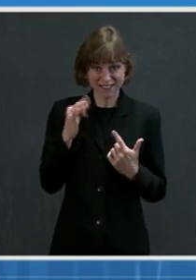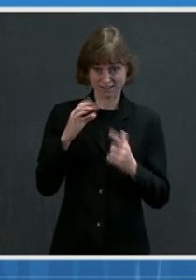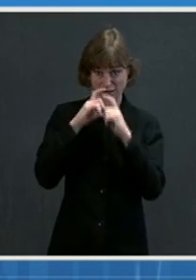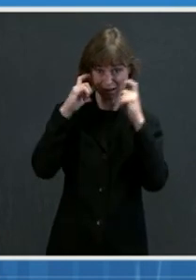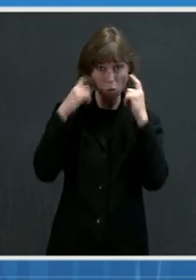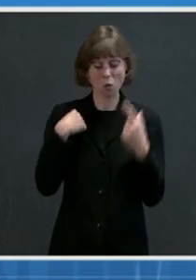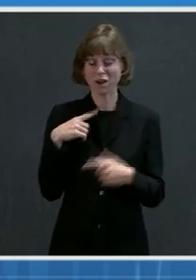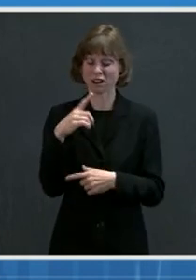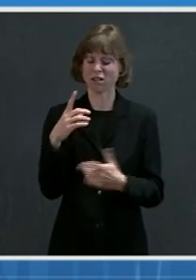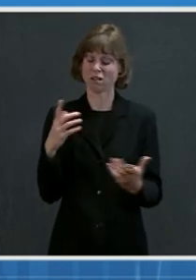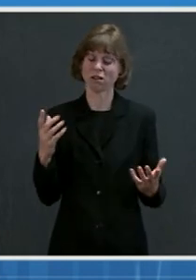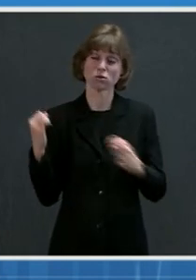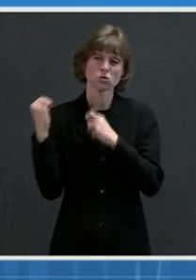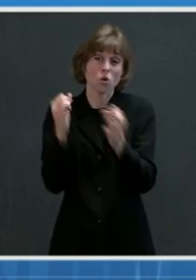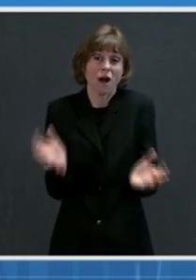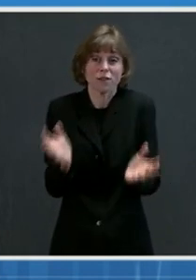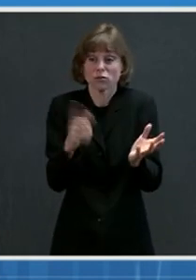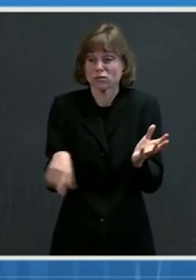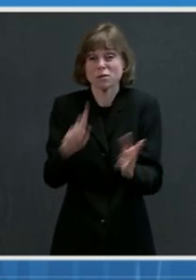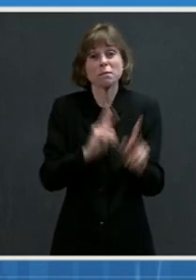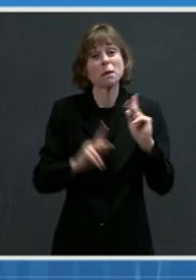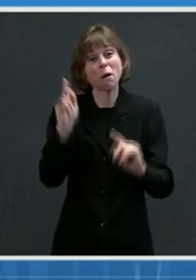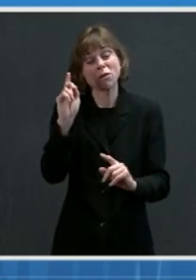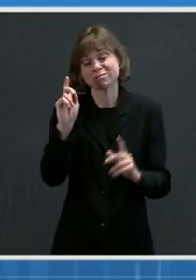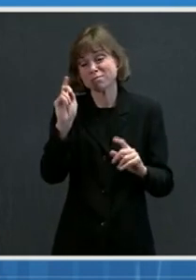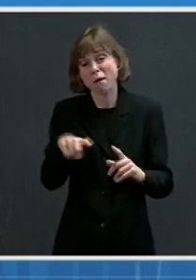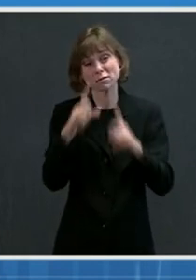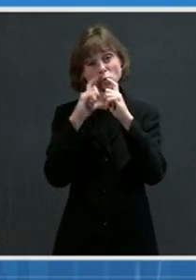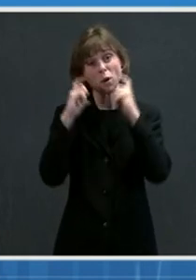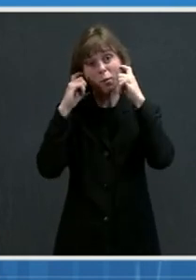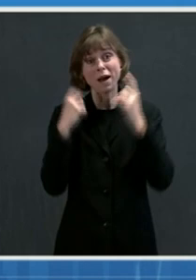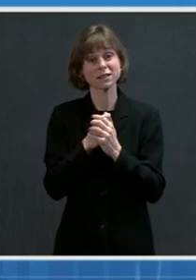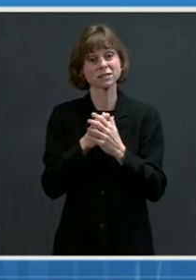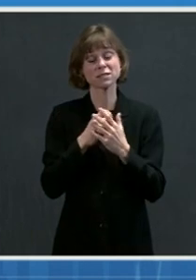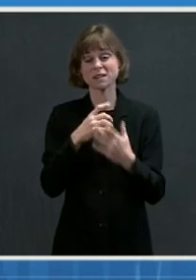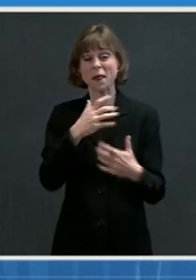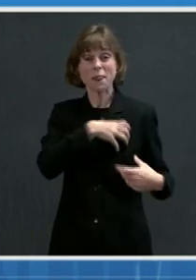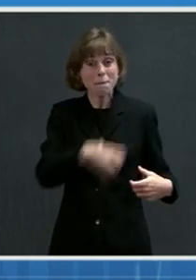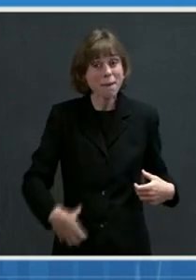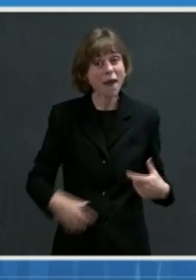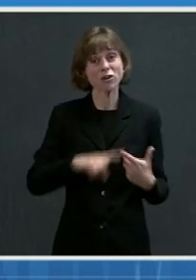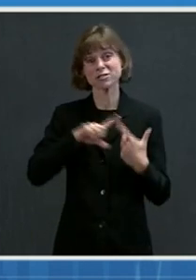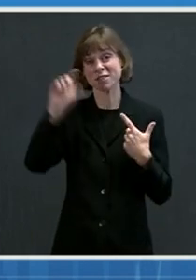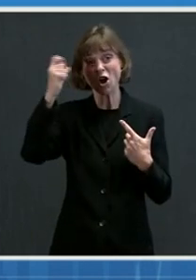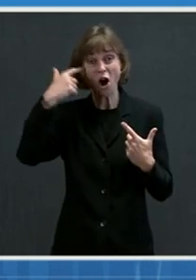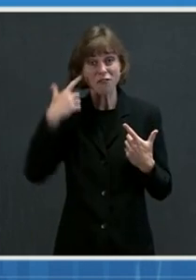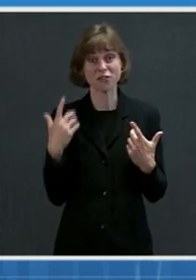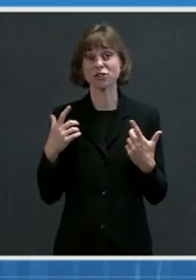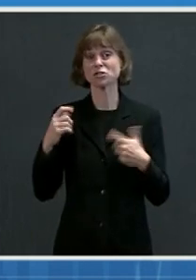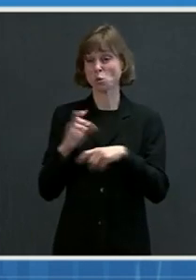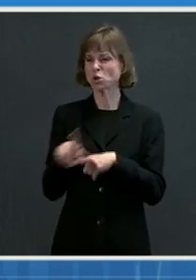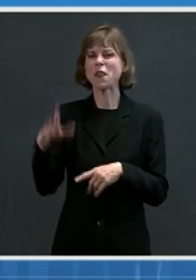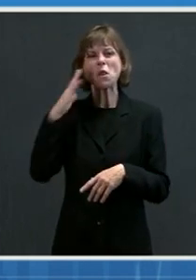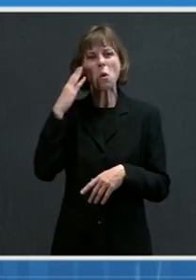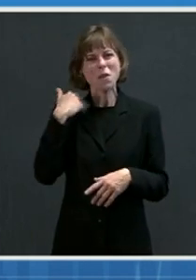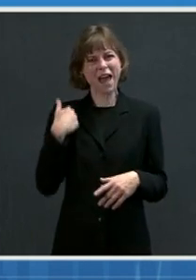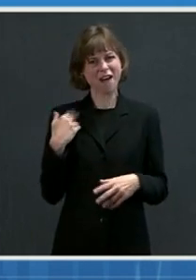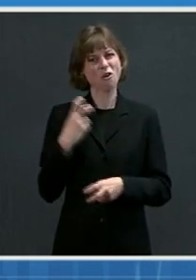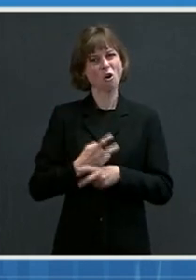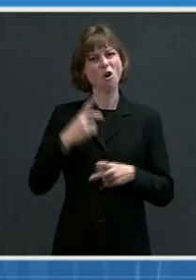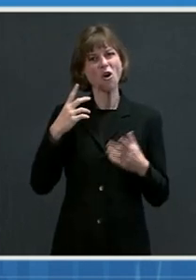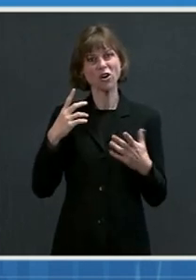and mayors, governors and others recognizing that they have difficult decisions to make to keep the course.